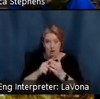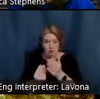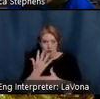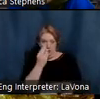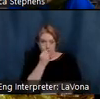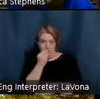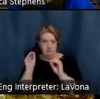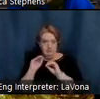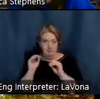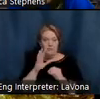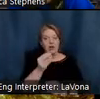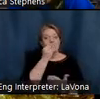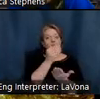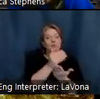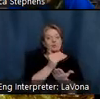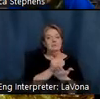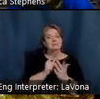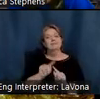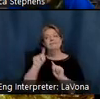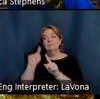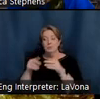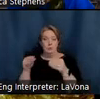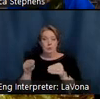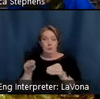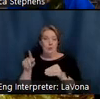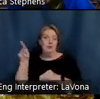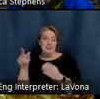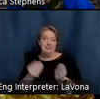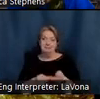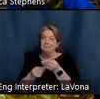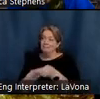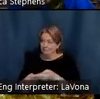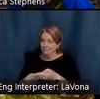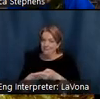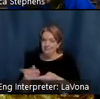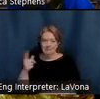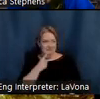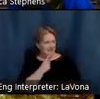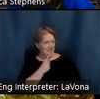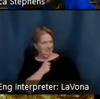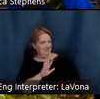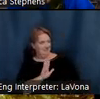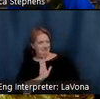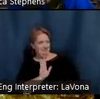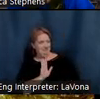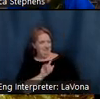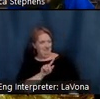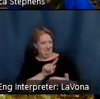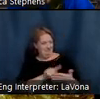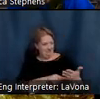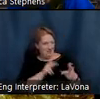her grocery list to the general store down the road, she was told that people around here grow these items themselves.